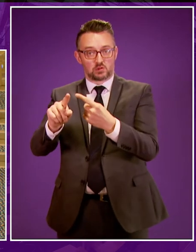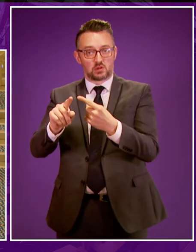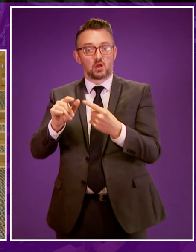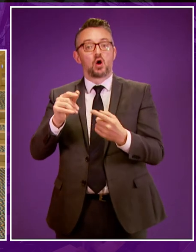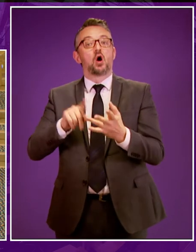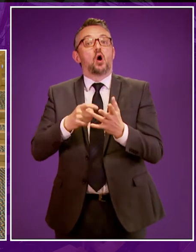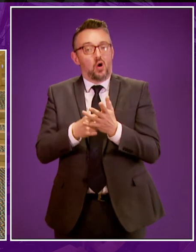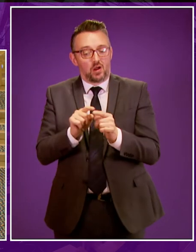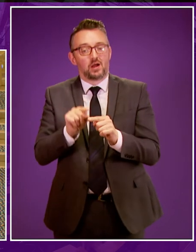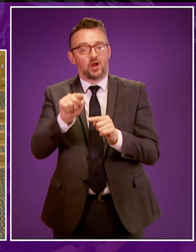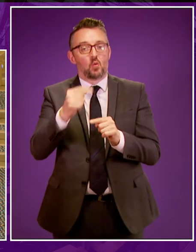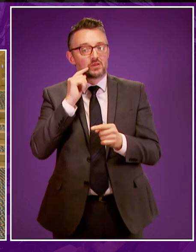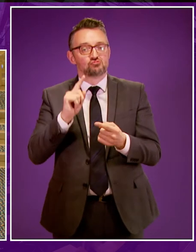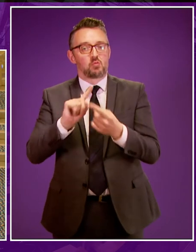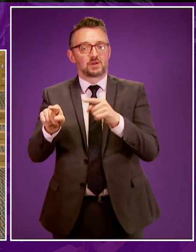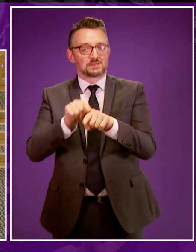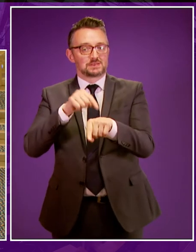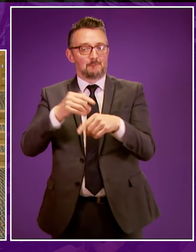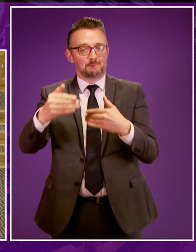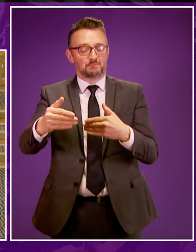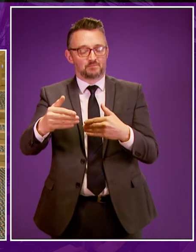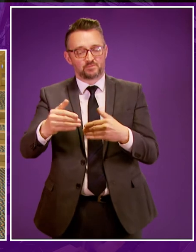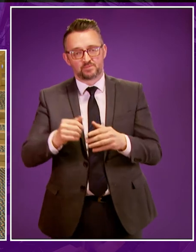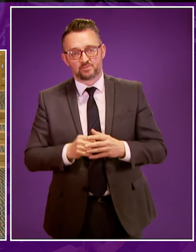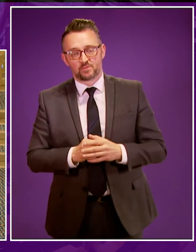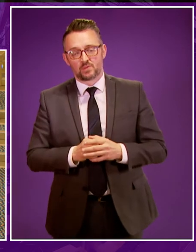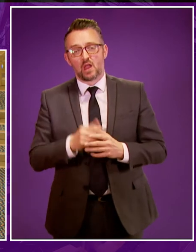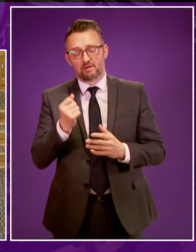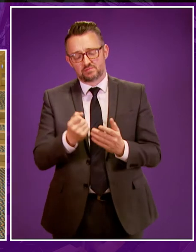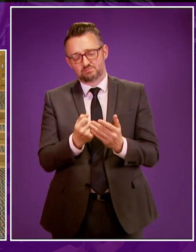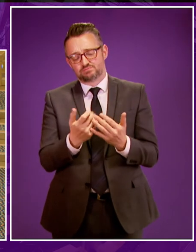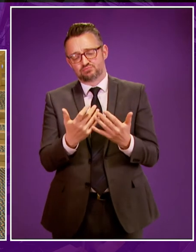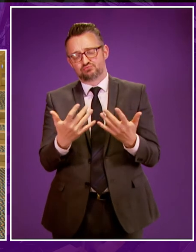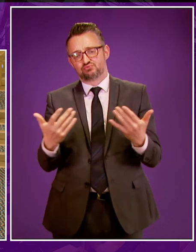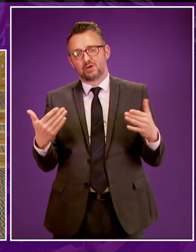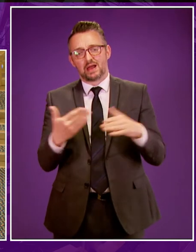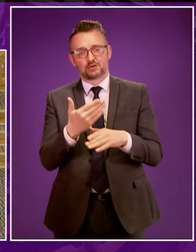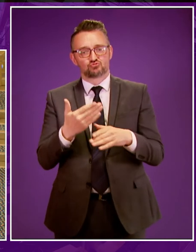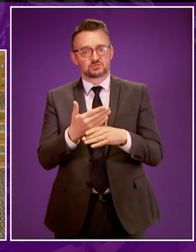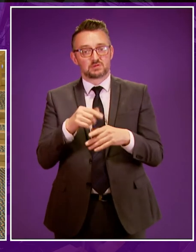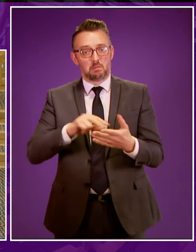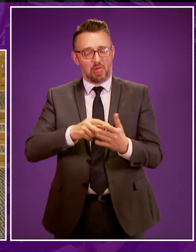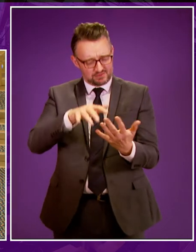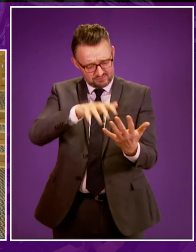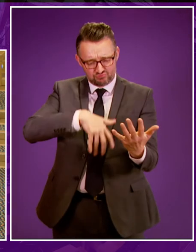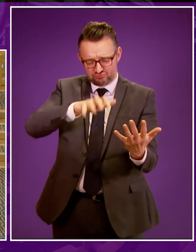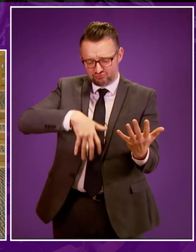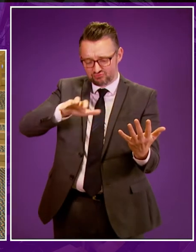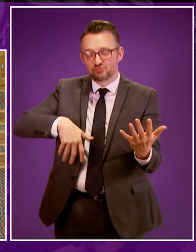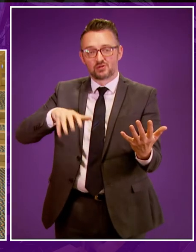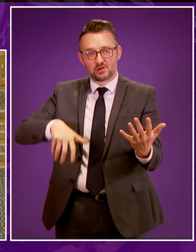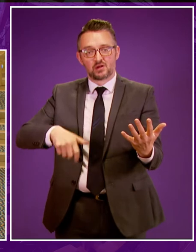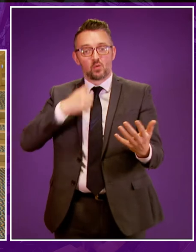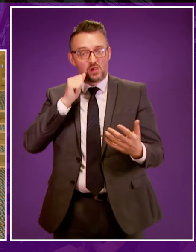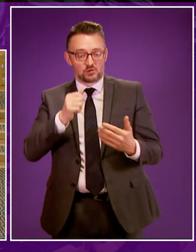we report back to Parliament and set out our further actions in relation to that. But there's a range of actions contained within this plan which I think will address the